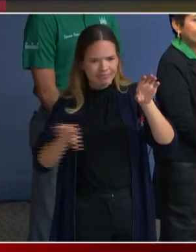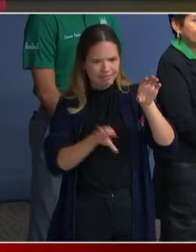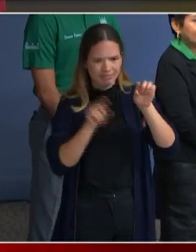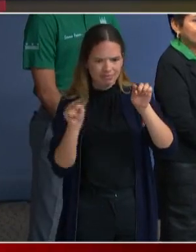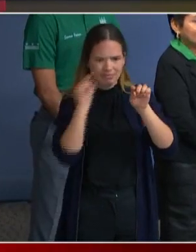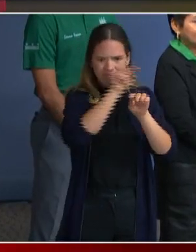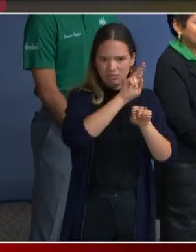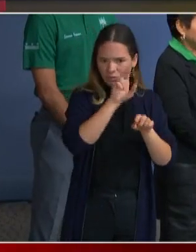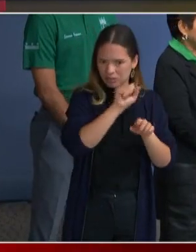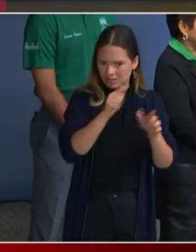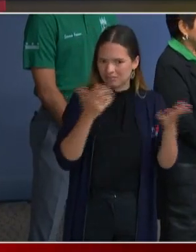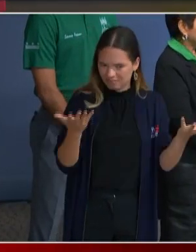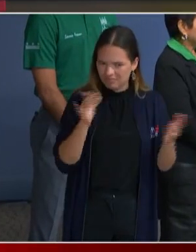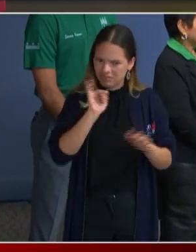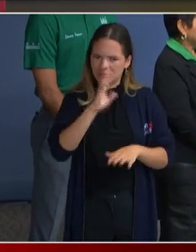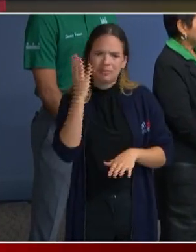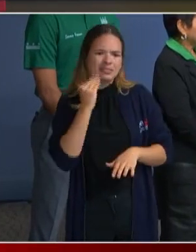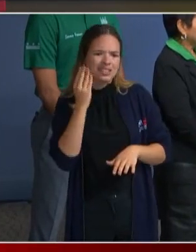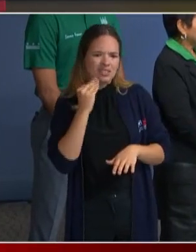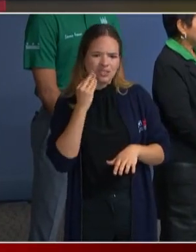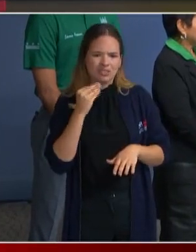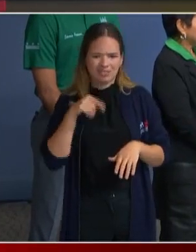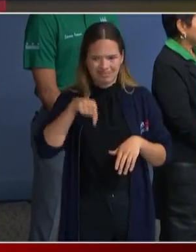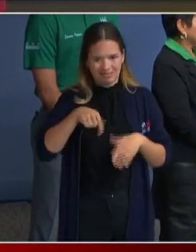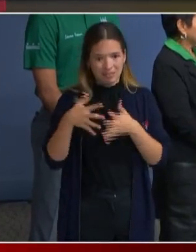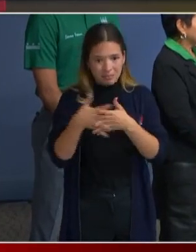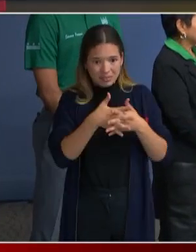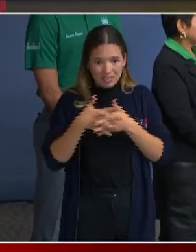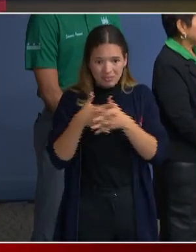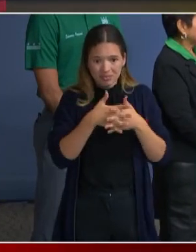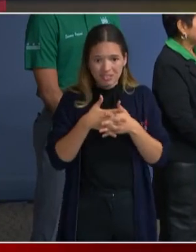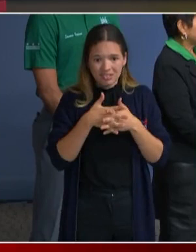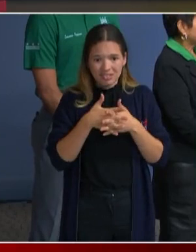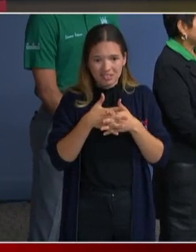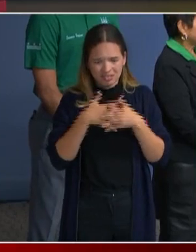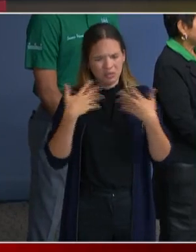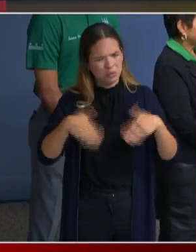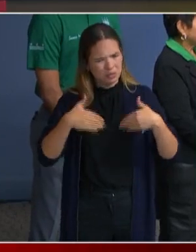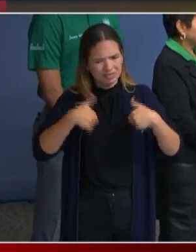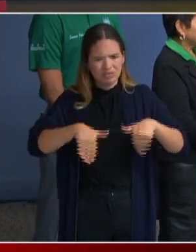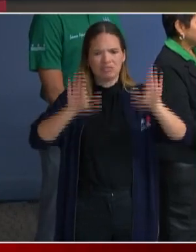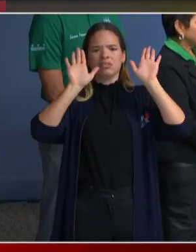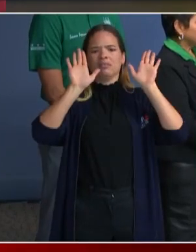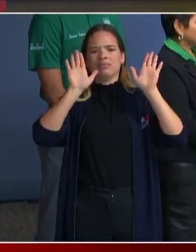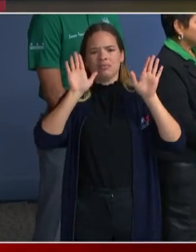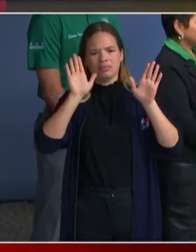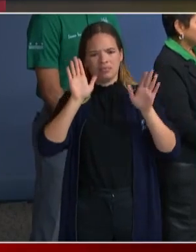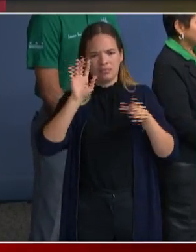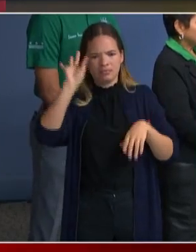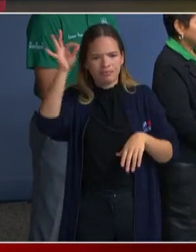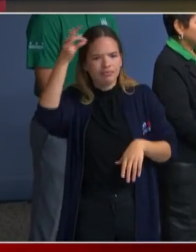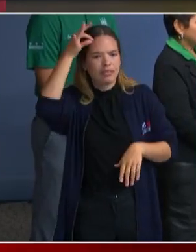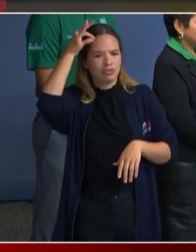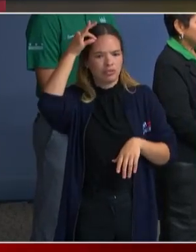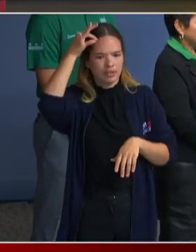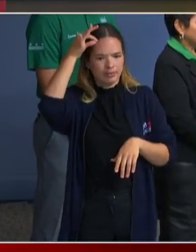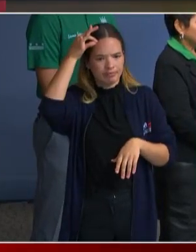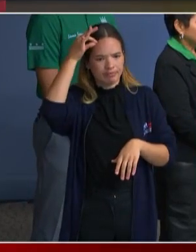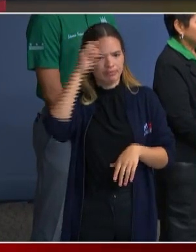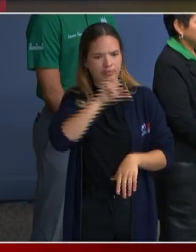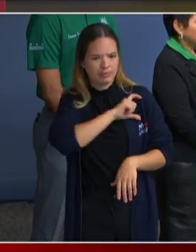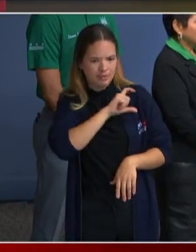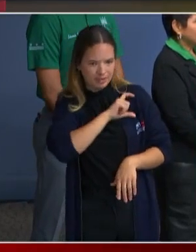begins when they surrender to federal immigration officials at the southern border. We understand